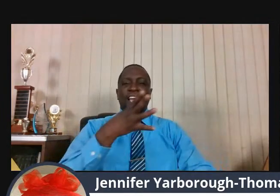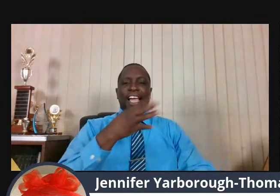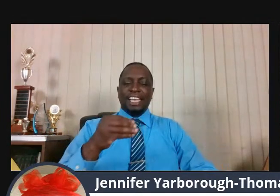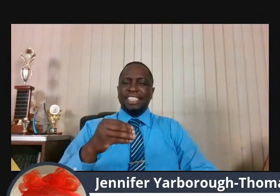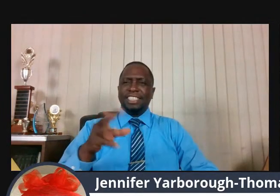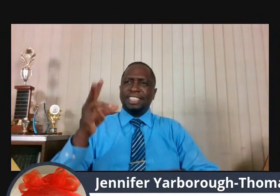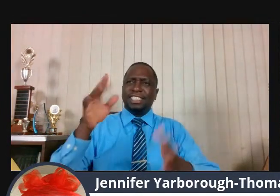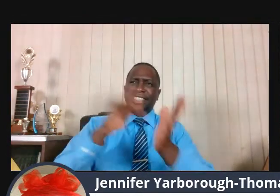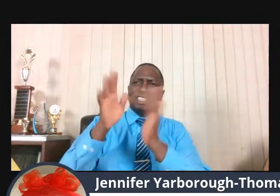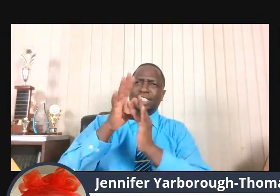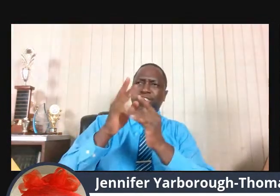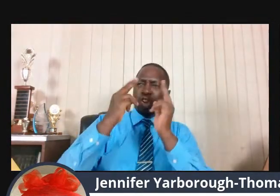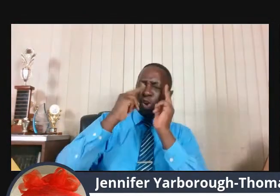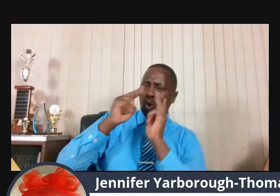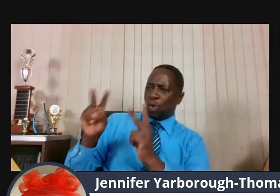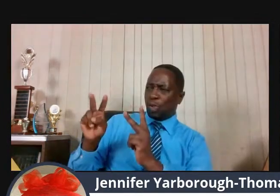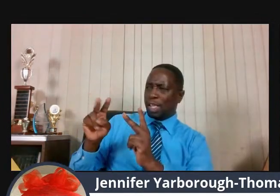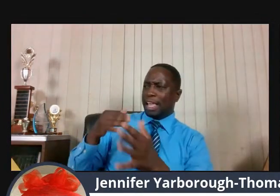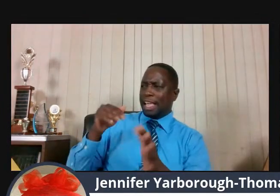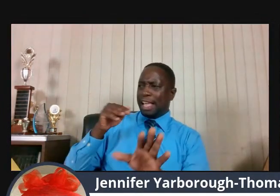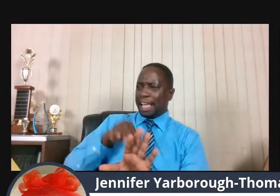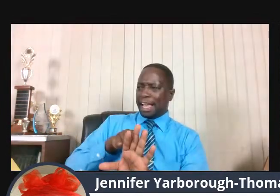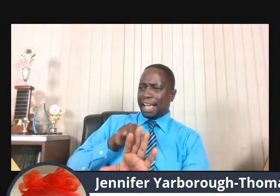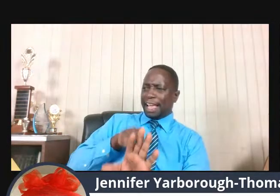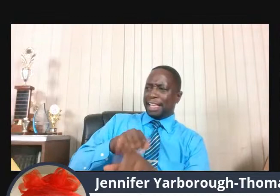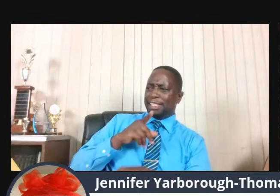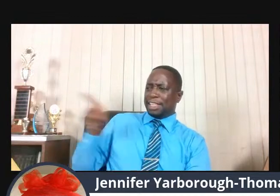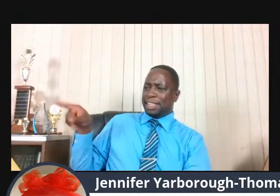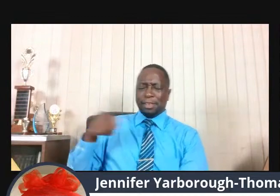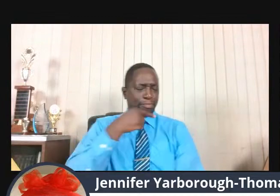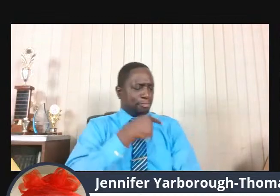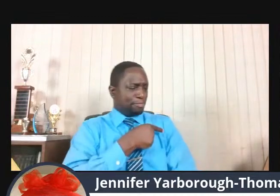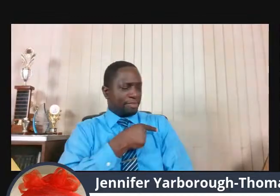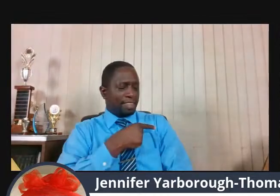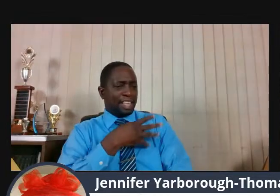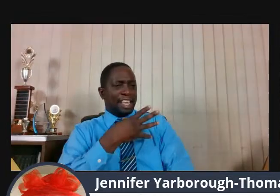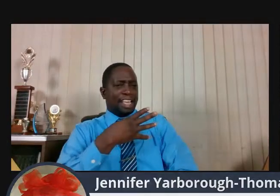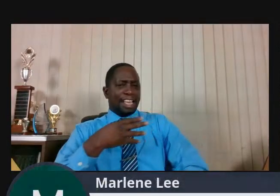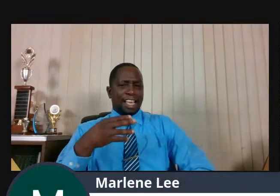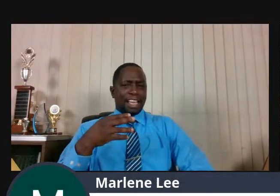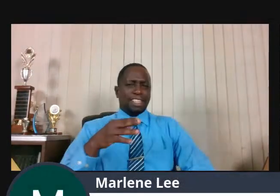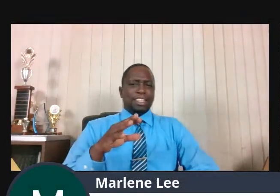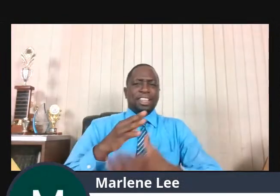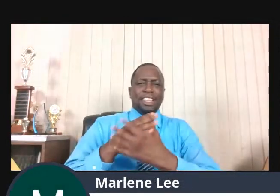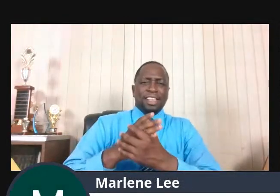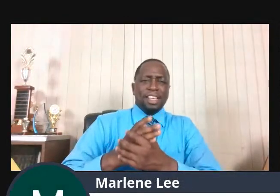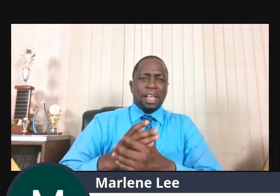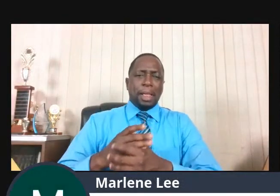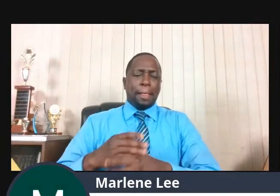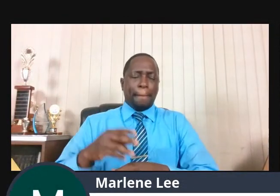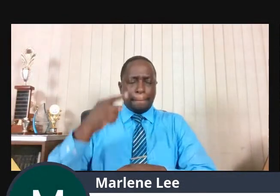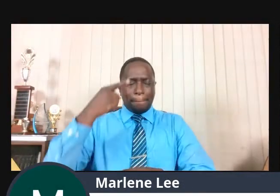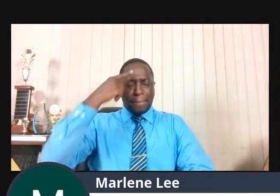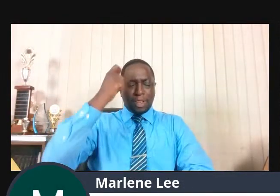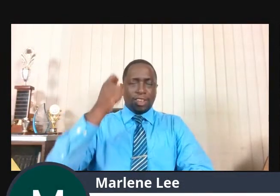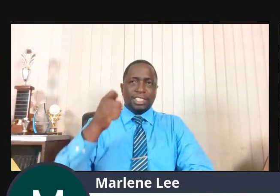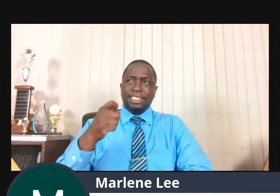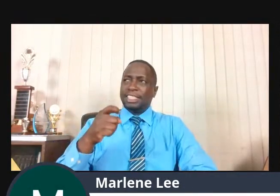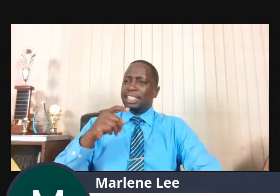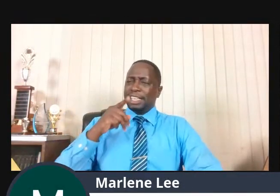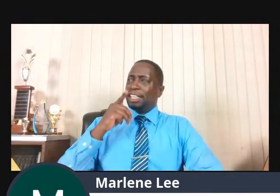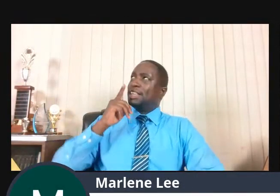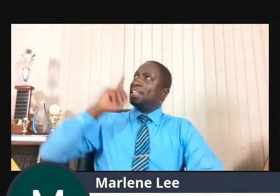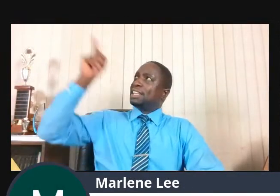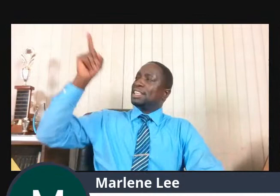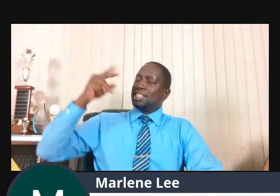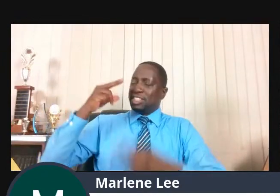Moses and Elijah, some thoughts went into his head because he saw Moses and